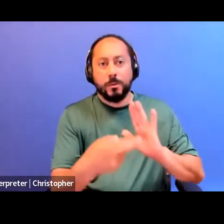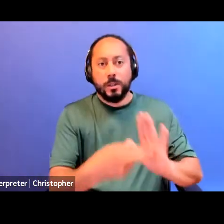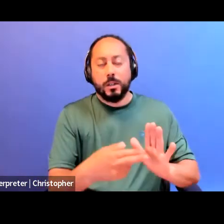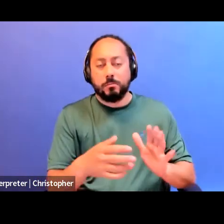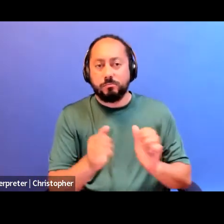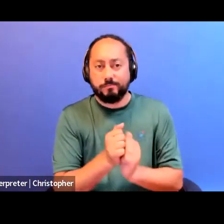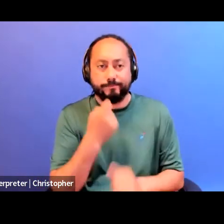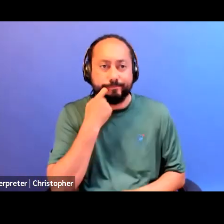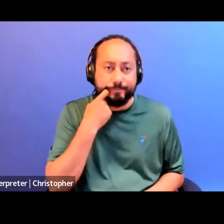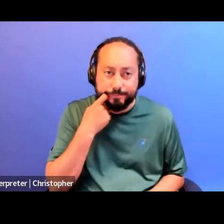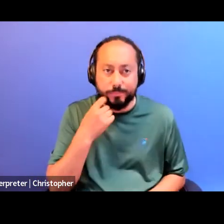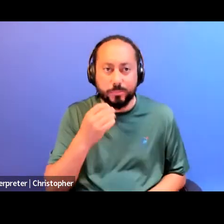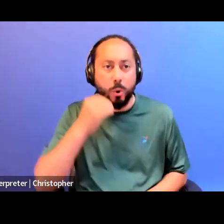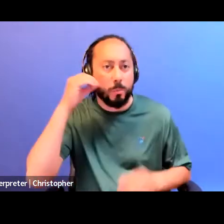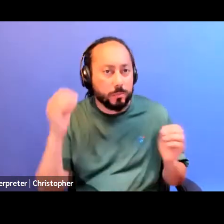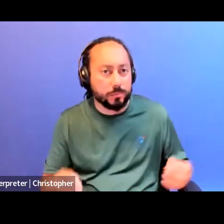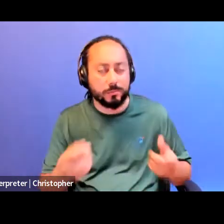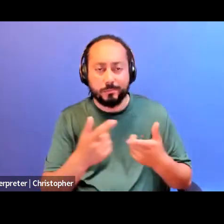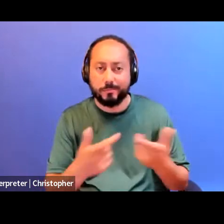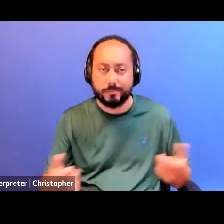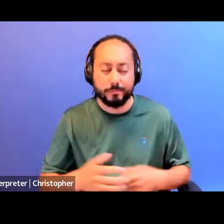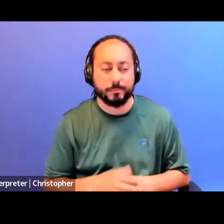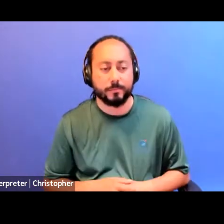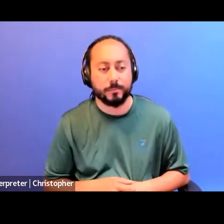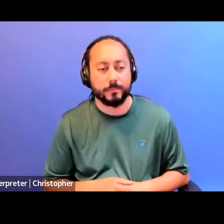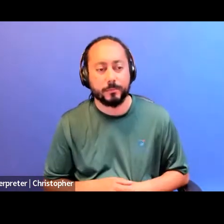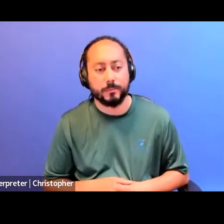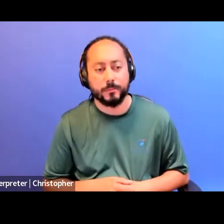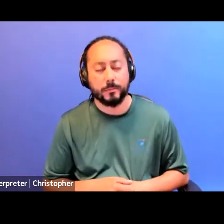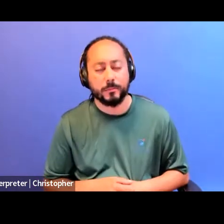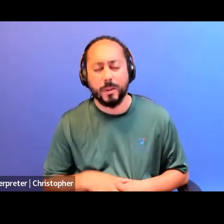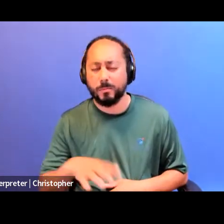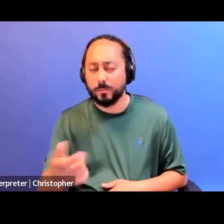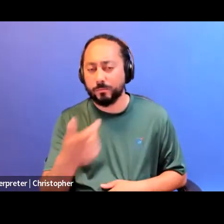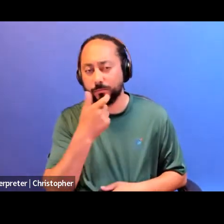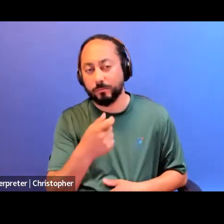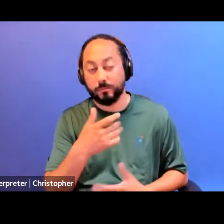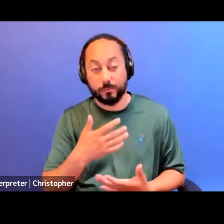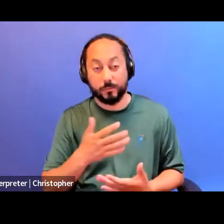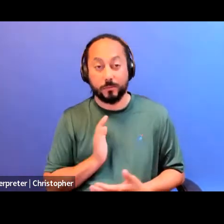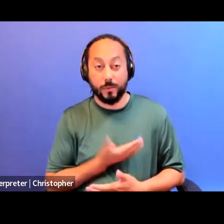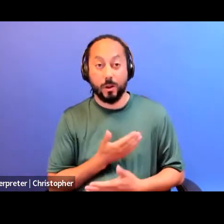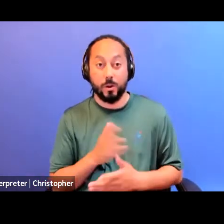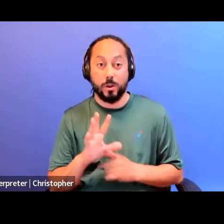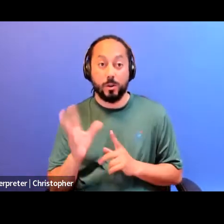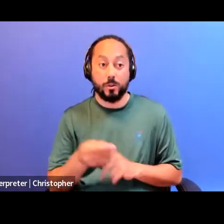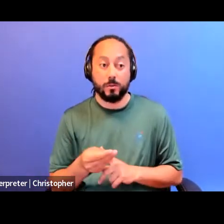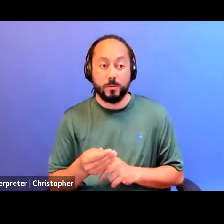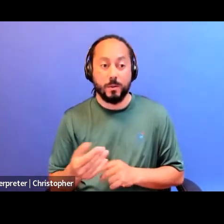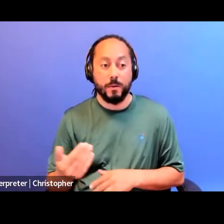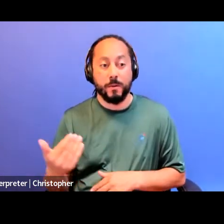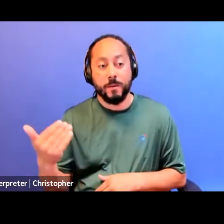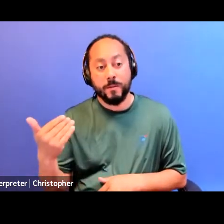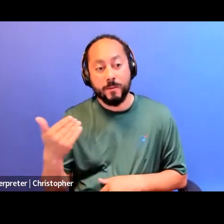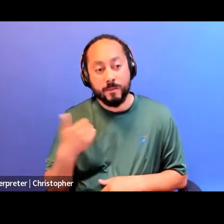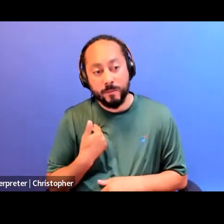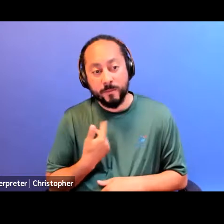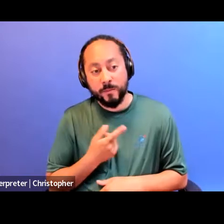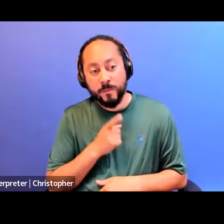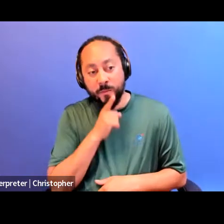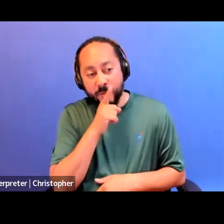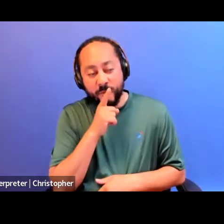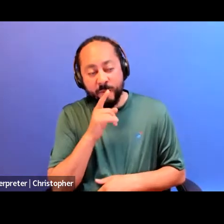And it's just so interesting because within our own culture, we have a real, like,